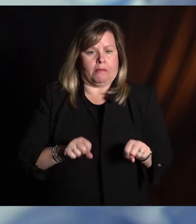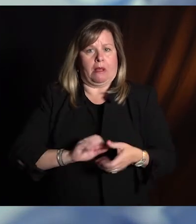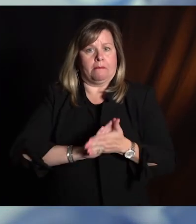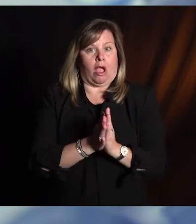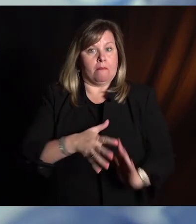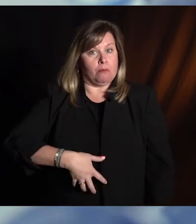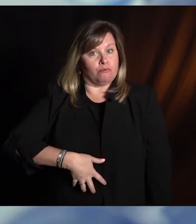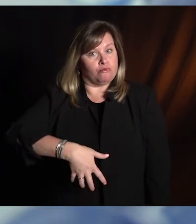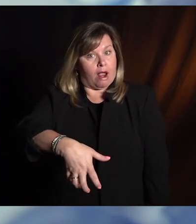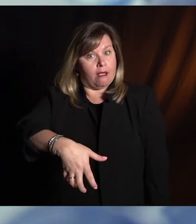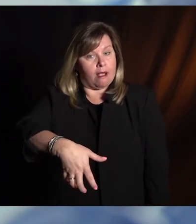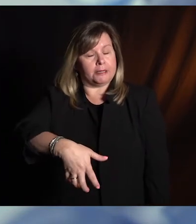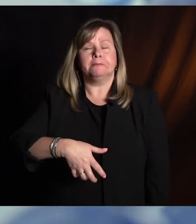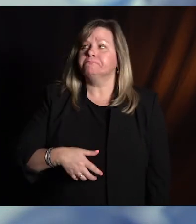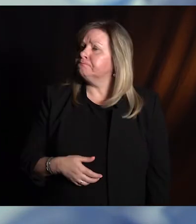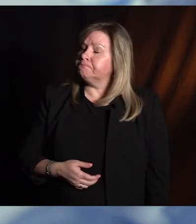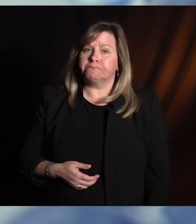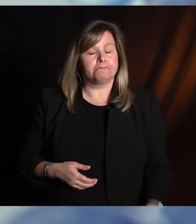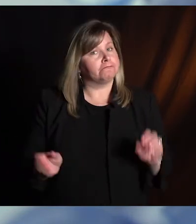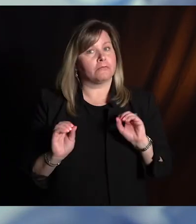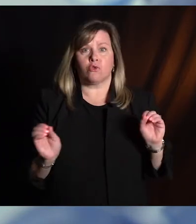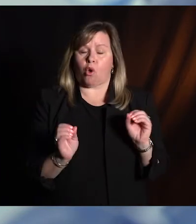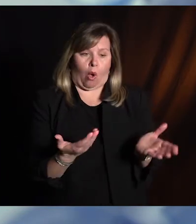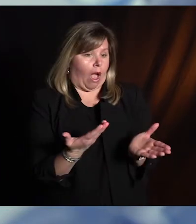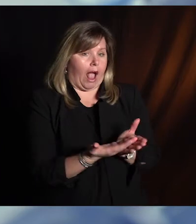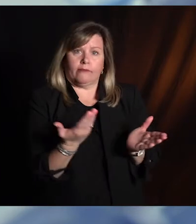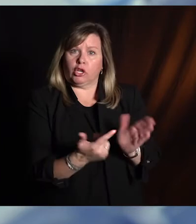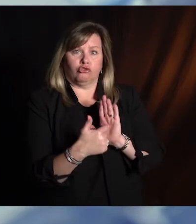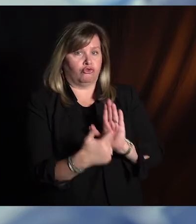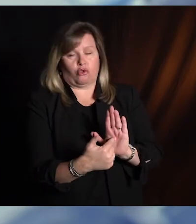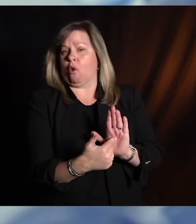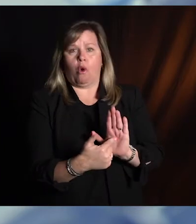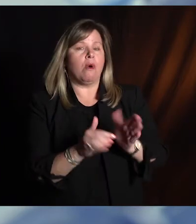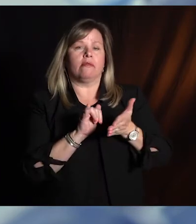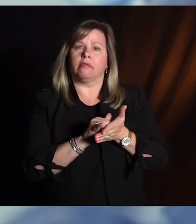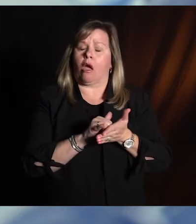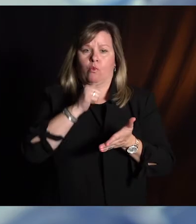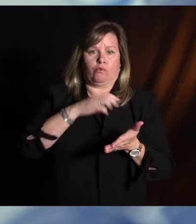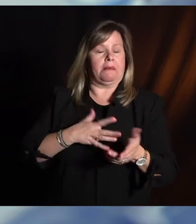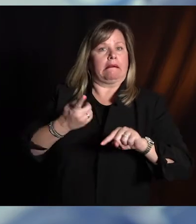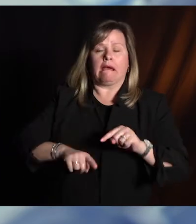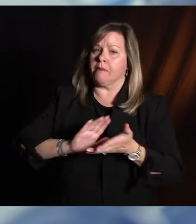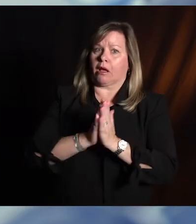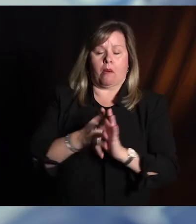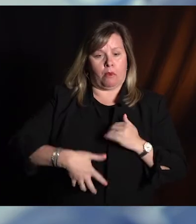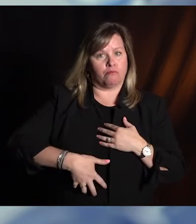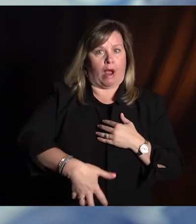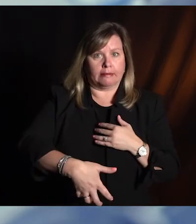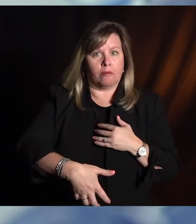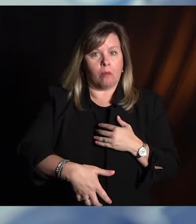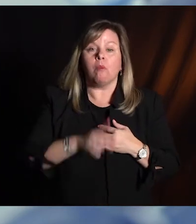we've been receiving. There is no evidence that the COVID vaccinations hurt fertility. In fact, there were actually more